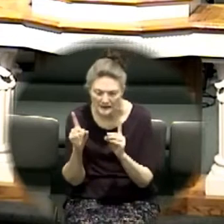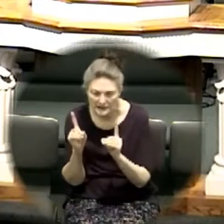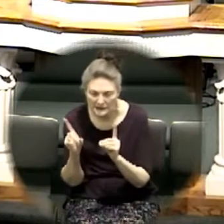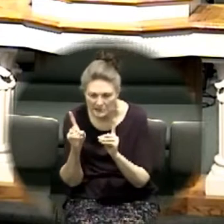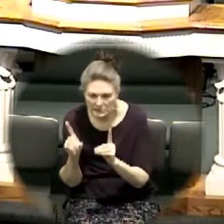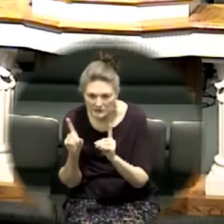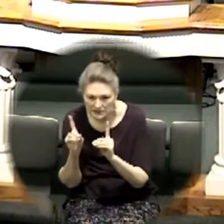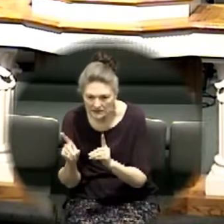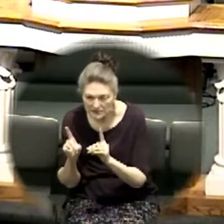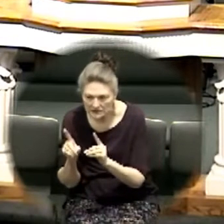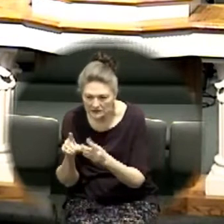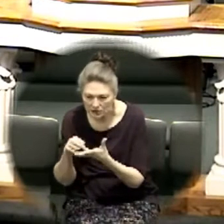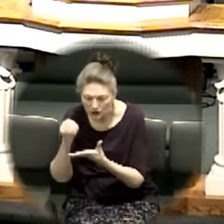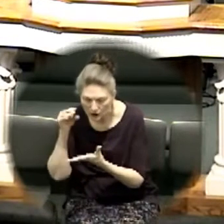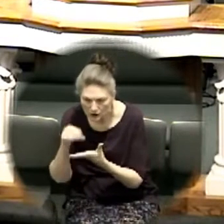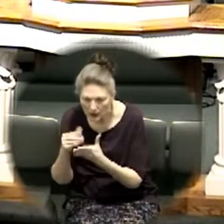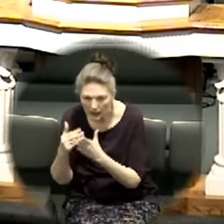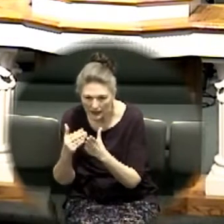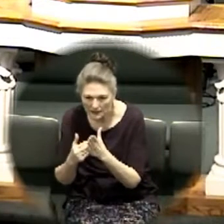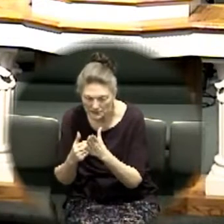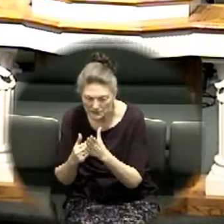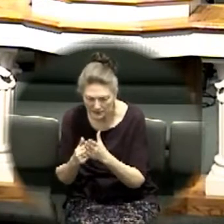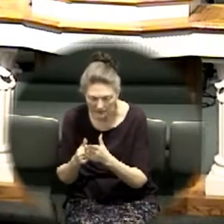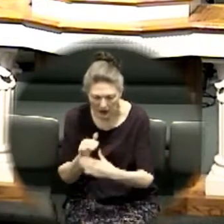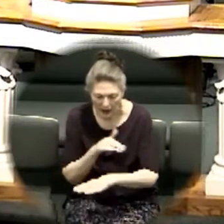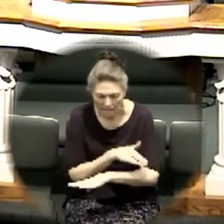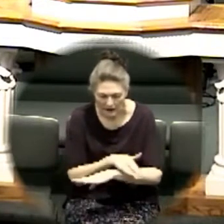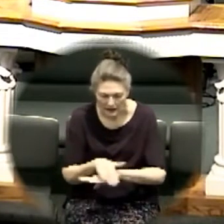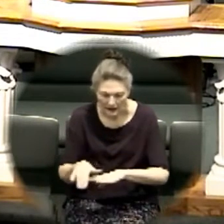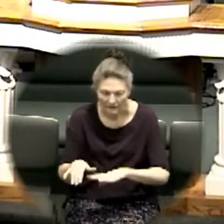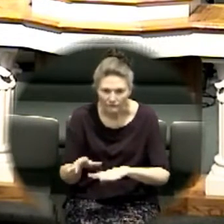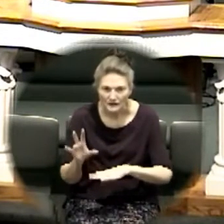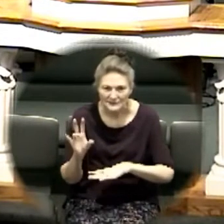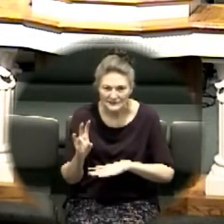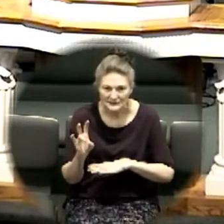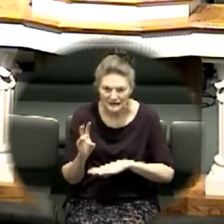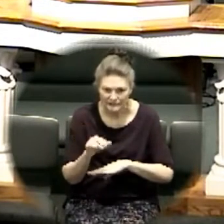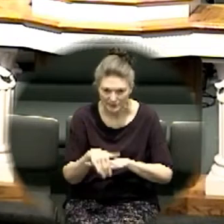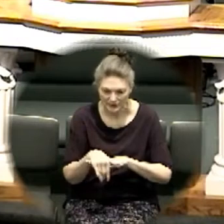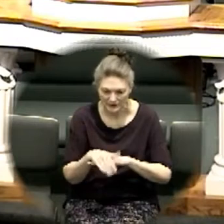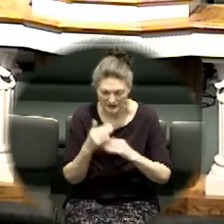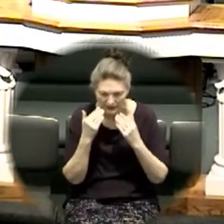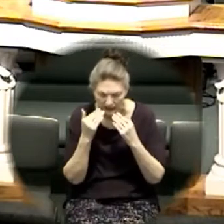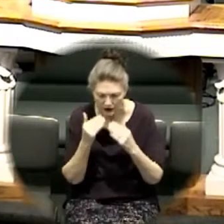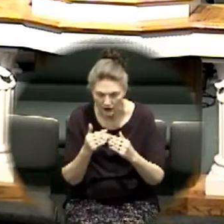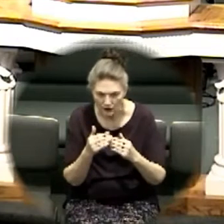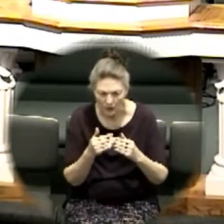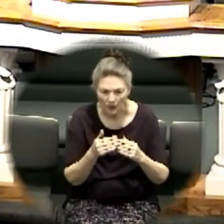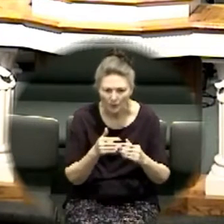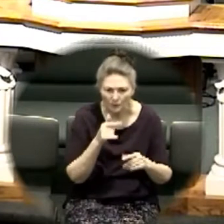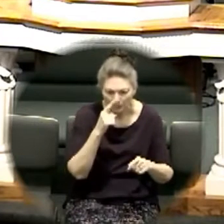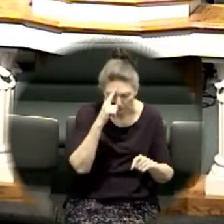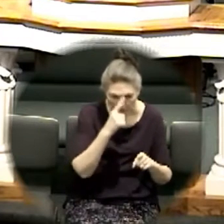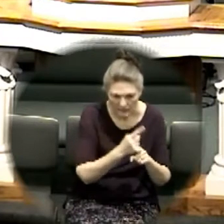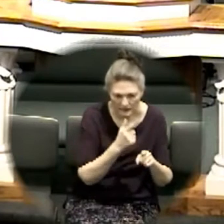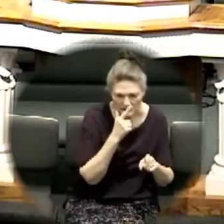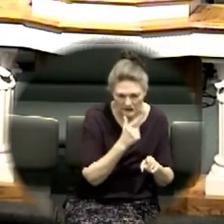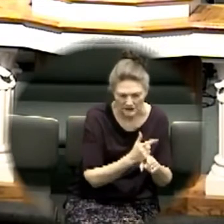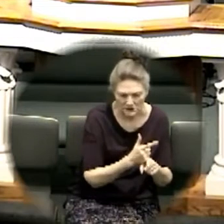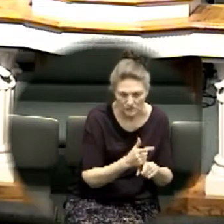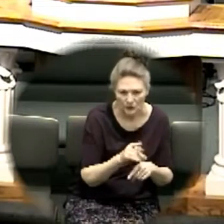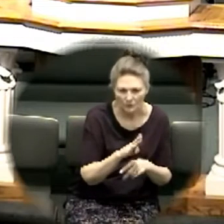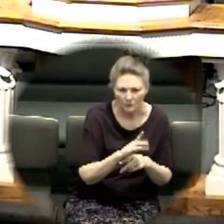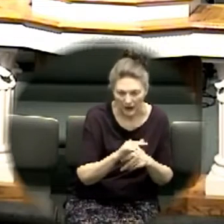night for seven nights thank you uh pastor and sister by for doing that uh re pastor and sister